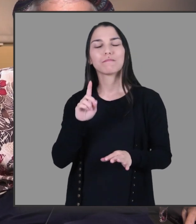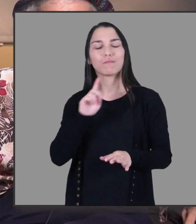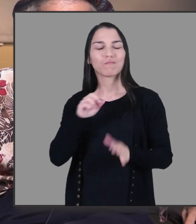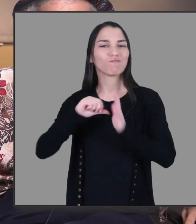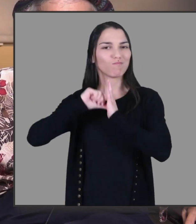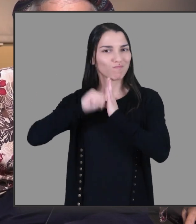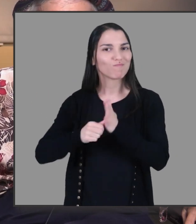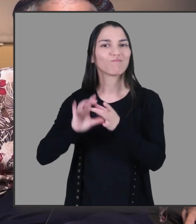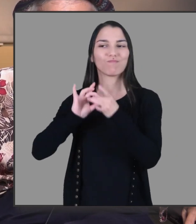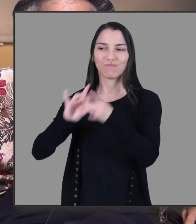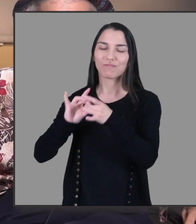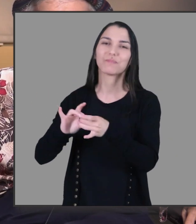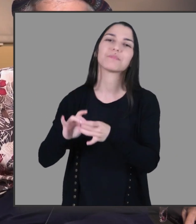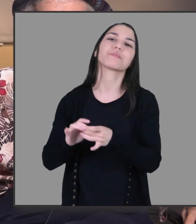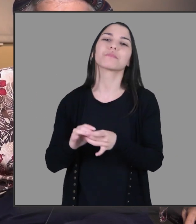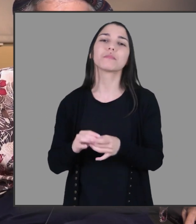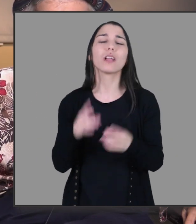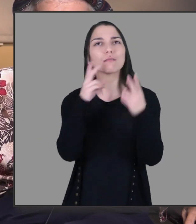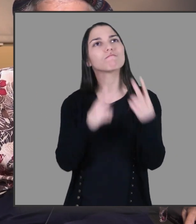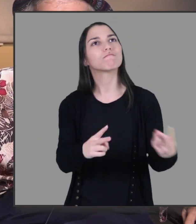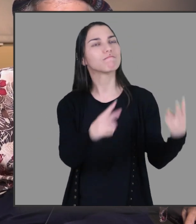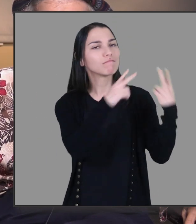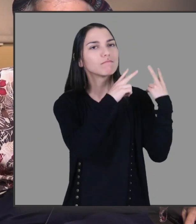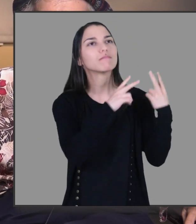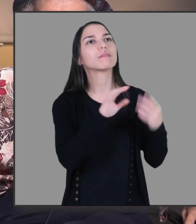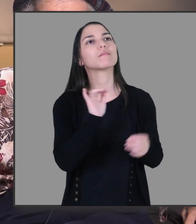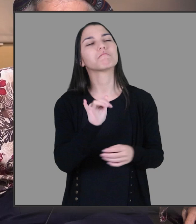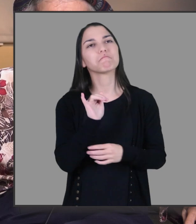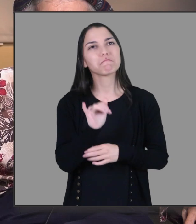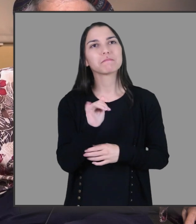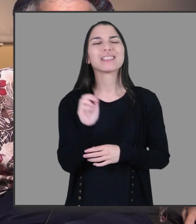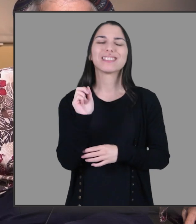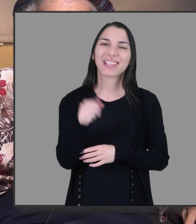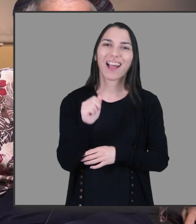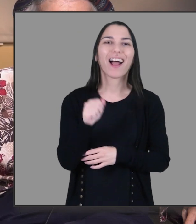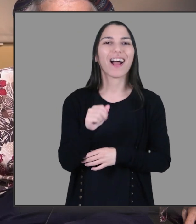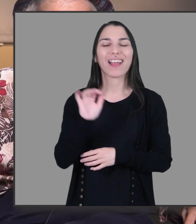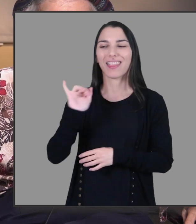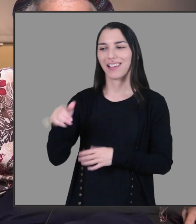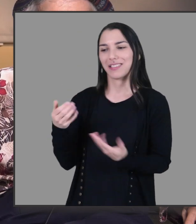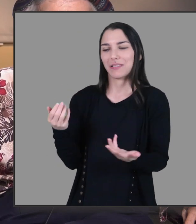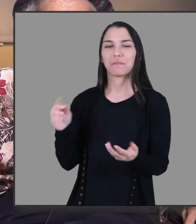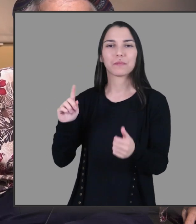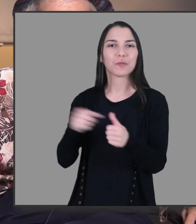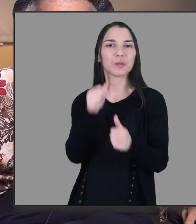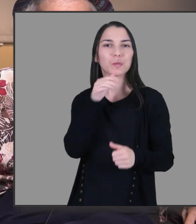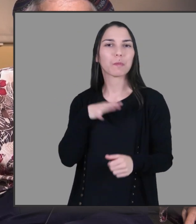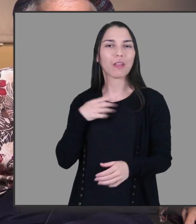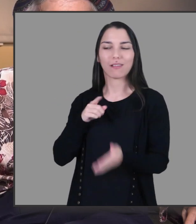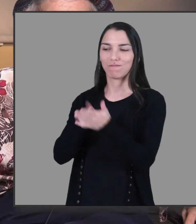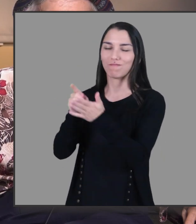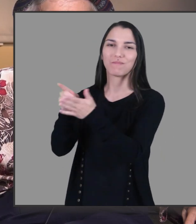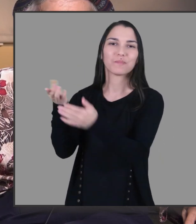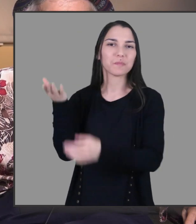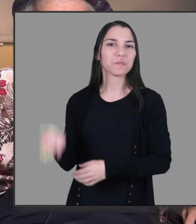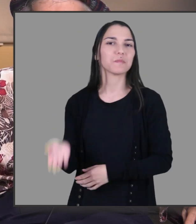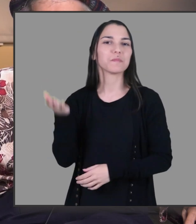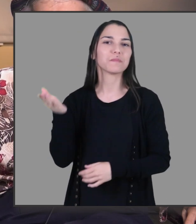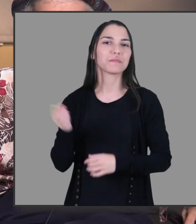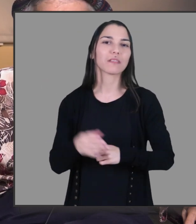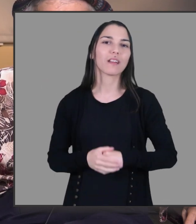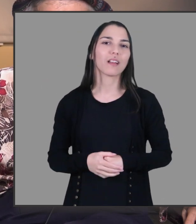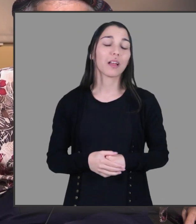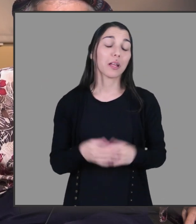intense relationship. And in retrospect, I can look back and say, yeah, that's the first woman that I ever fell in love with.